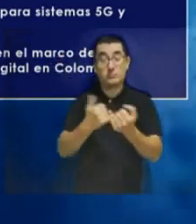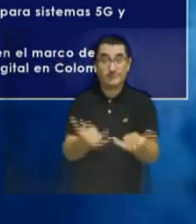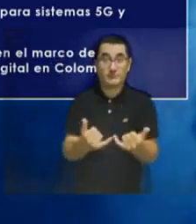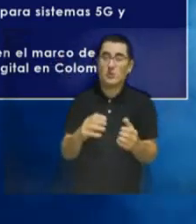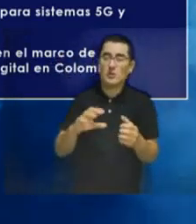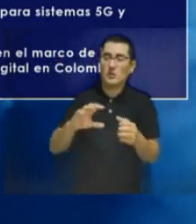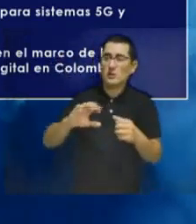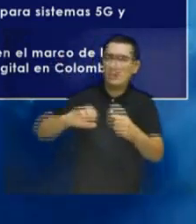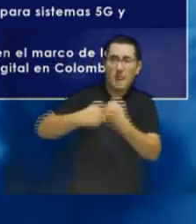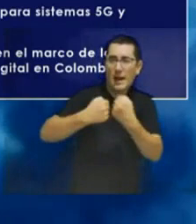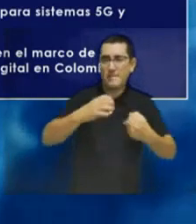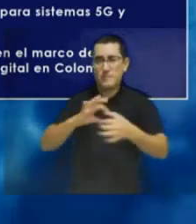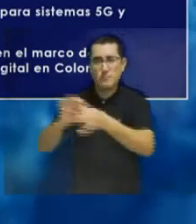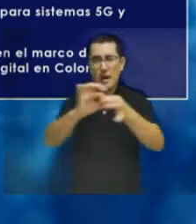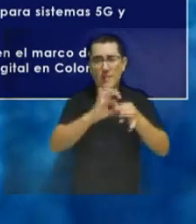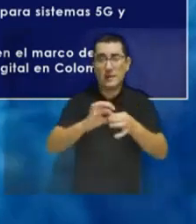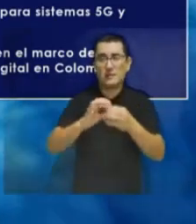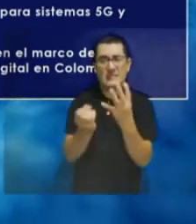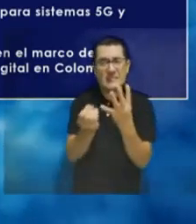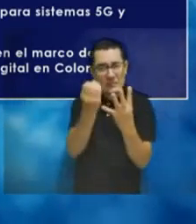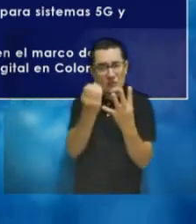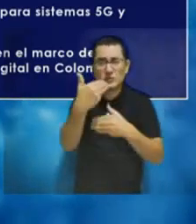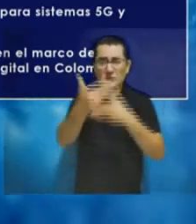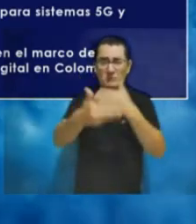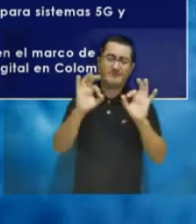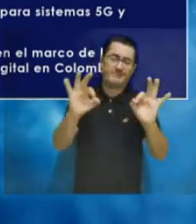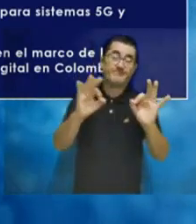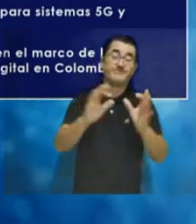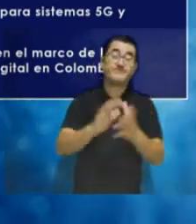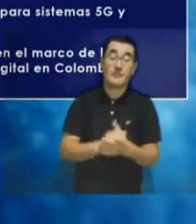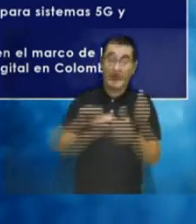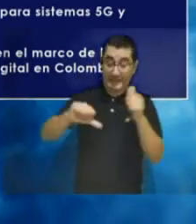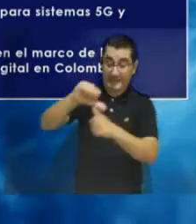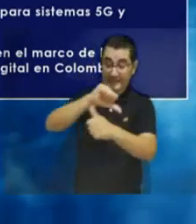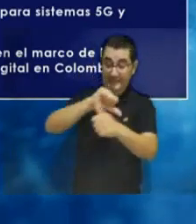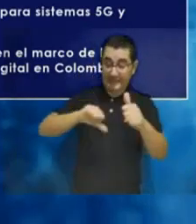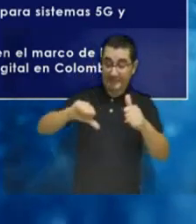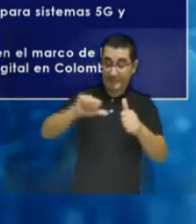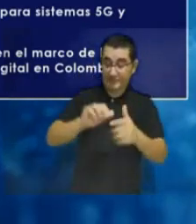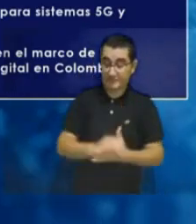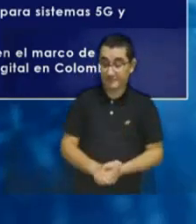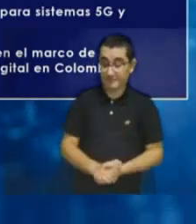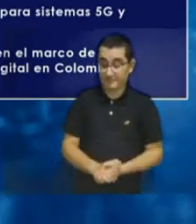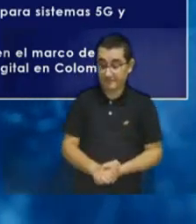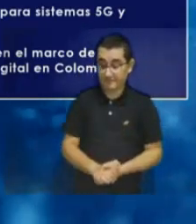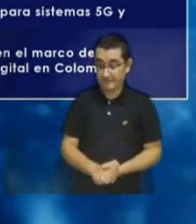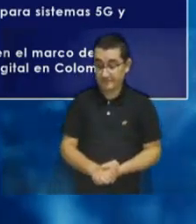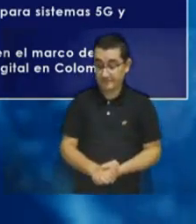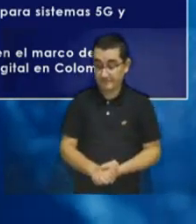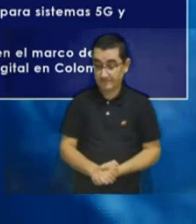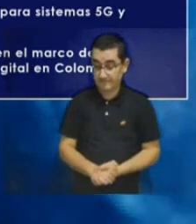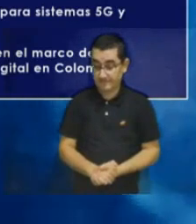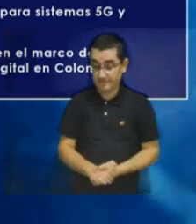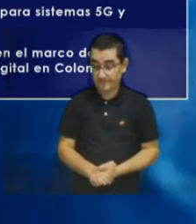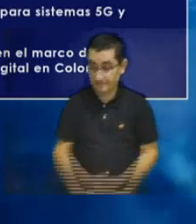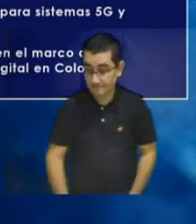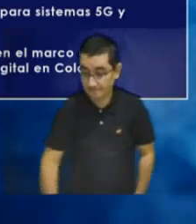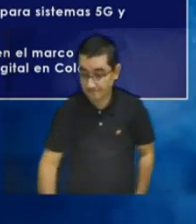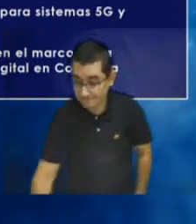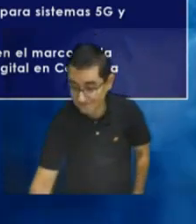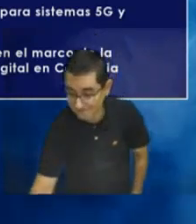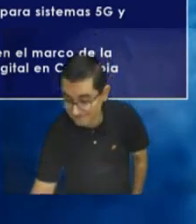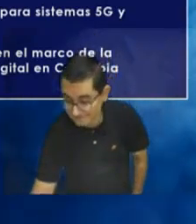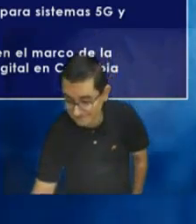are supported with cooperation with big players of the industry. In the talk about monitoring,